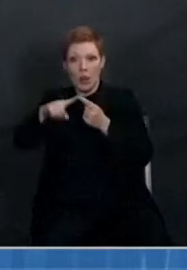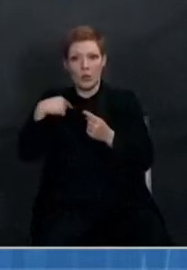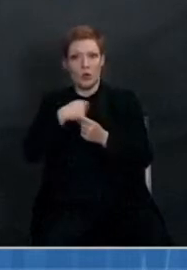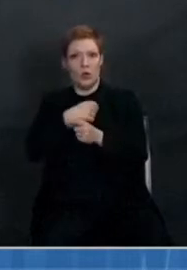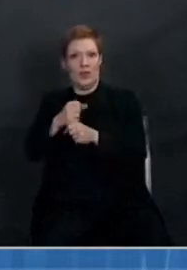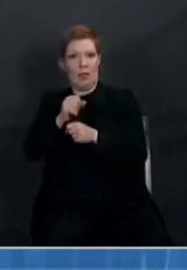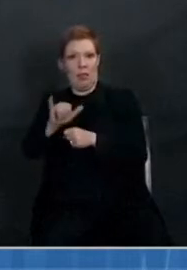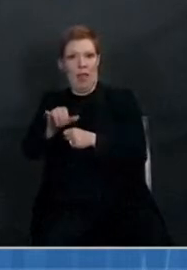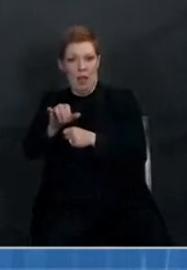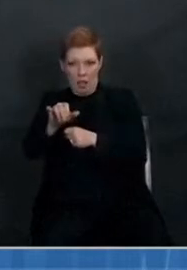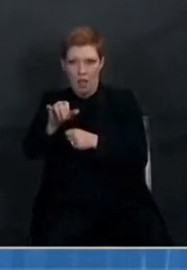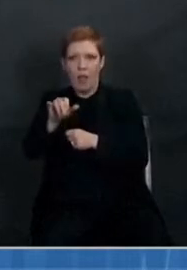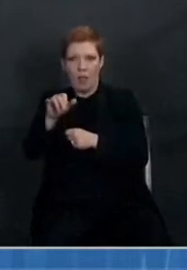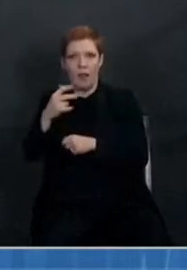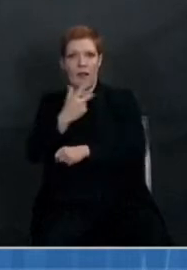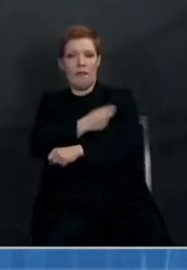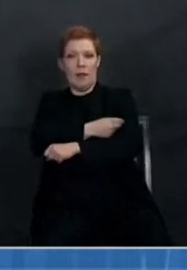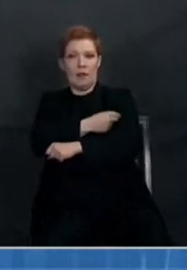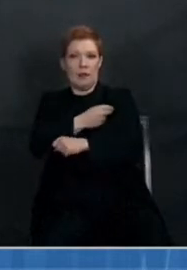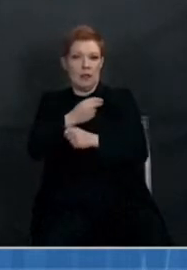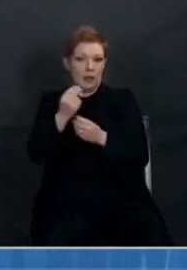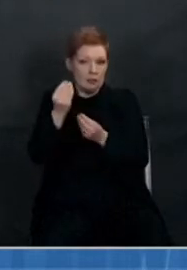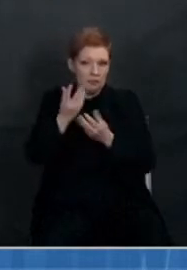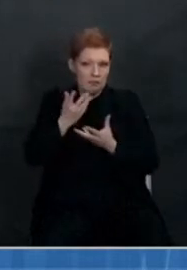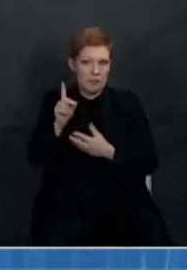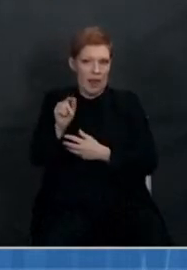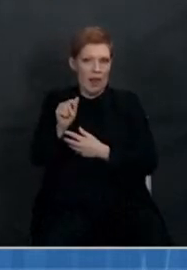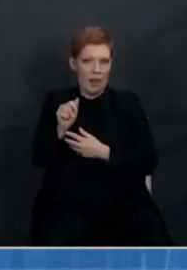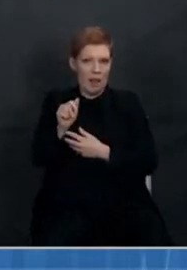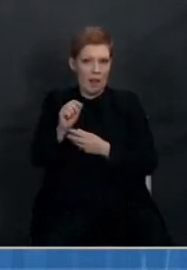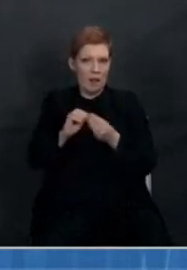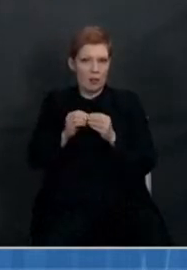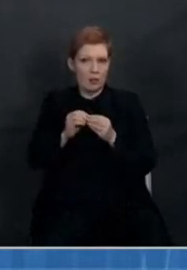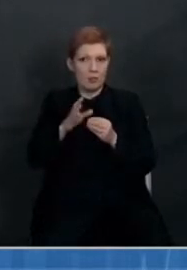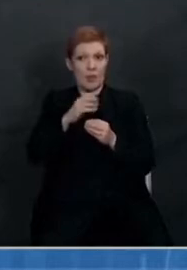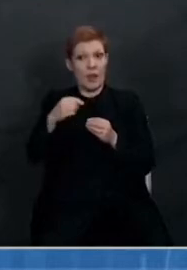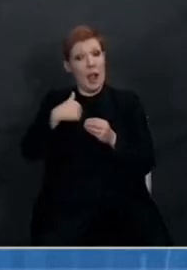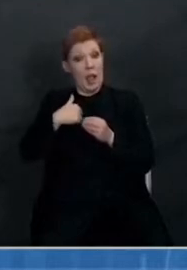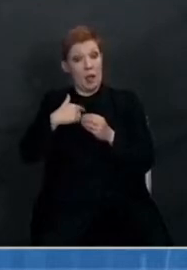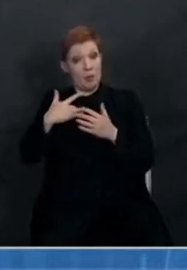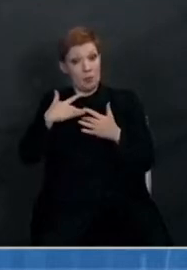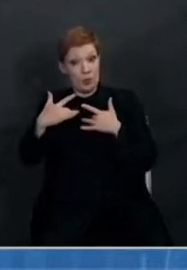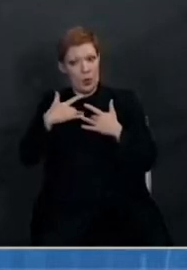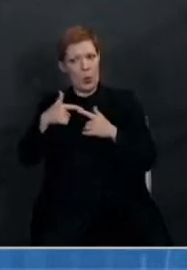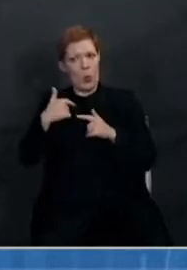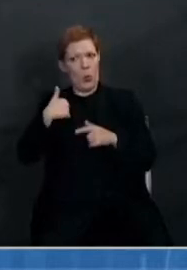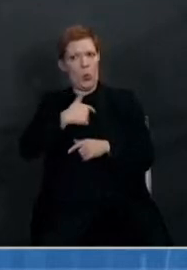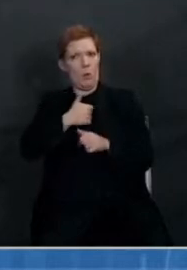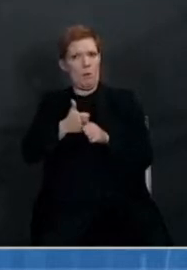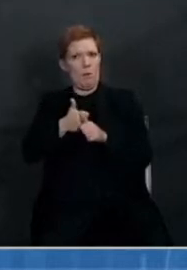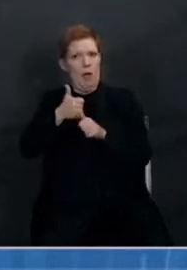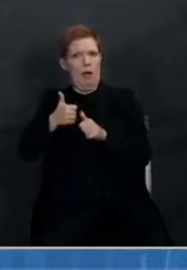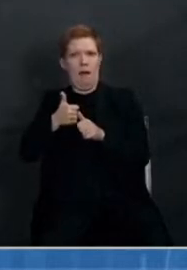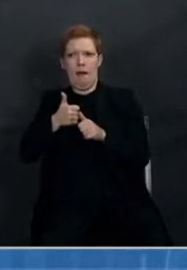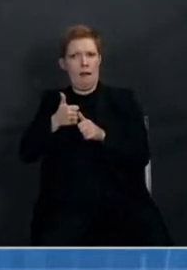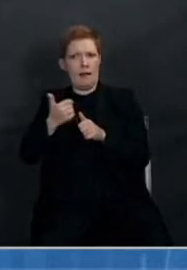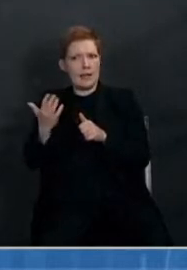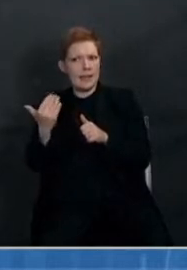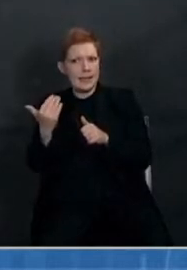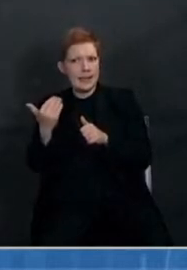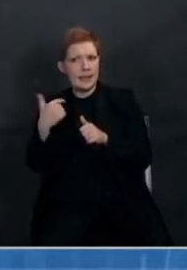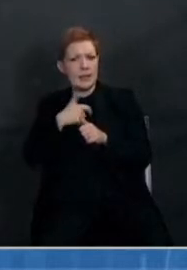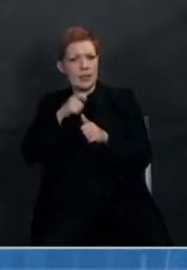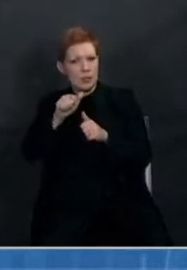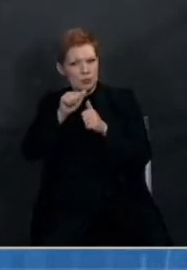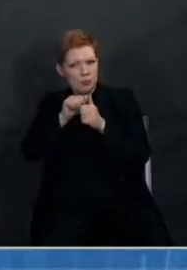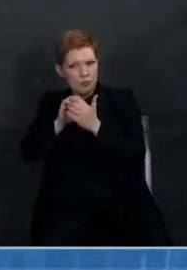regarding race and ethnicity and vaccine uptakes soon. But I'm worried about how behind we are. We must address these insufficient data